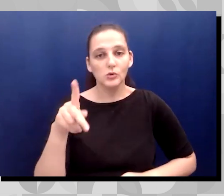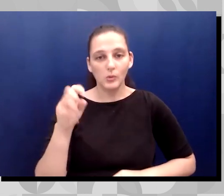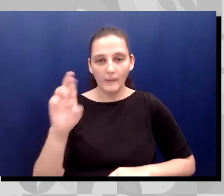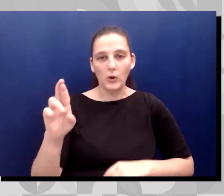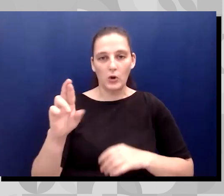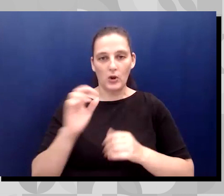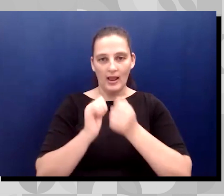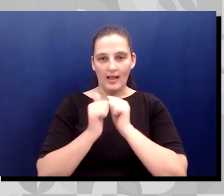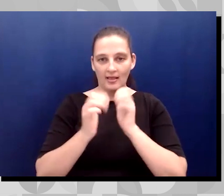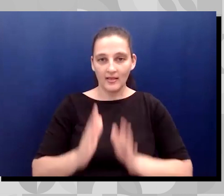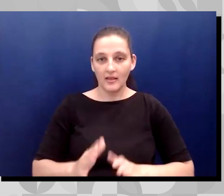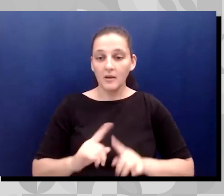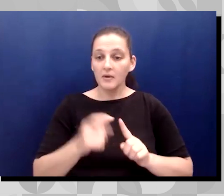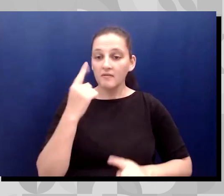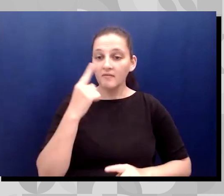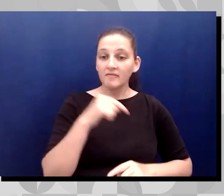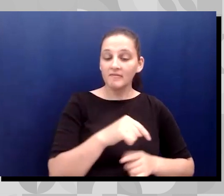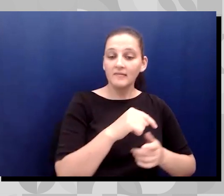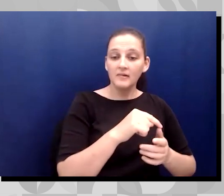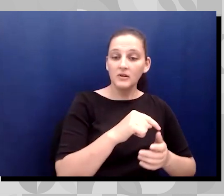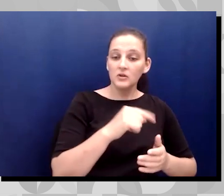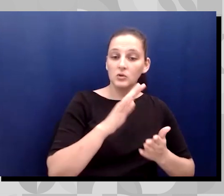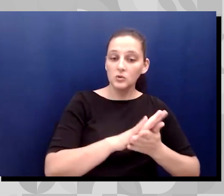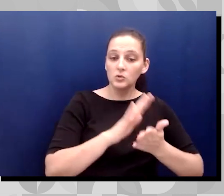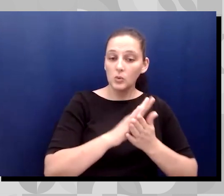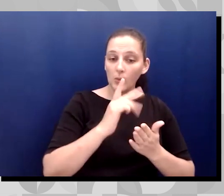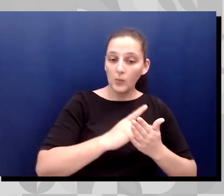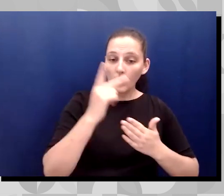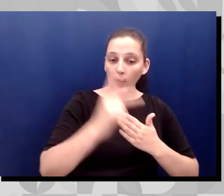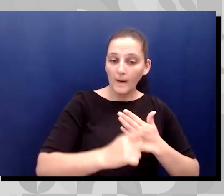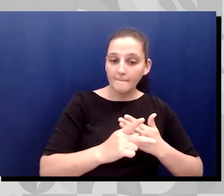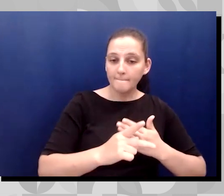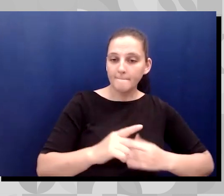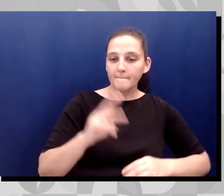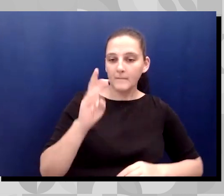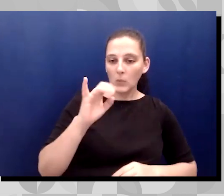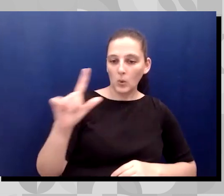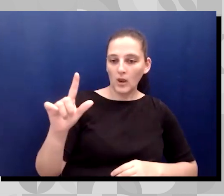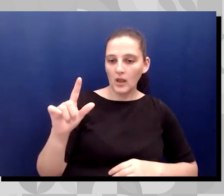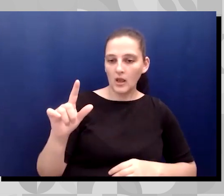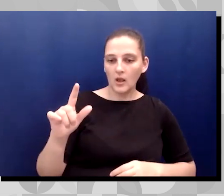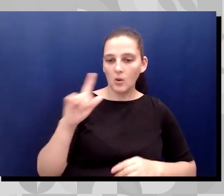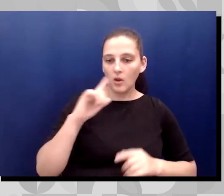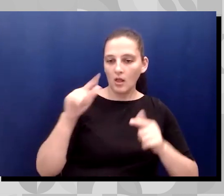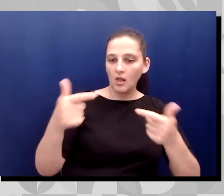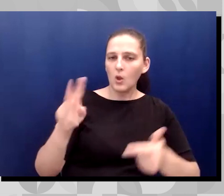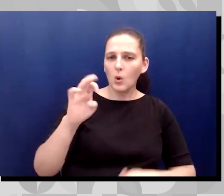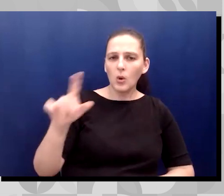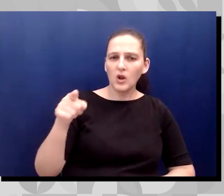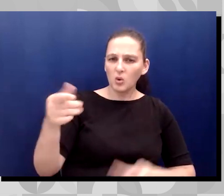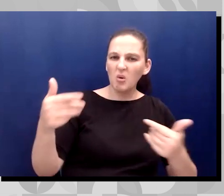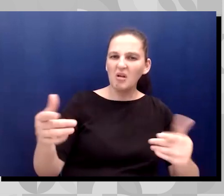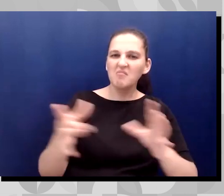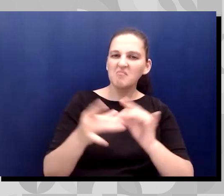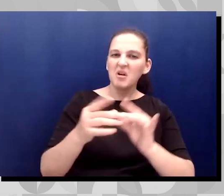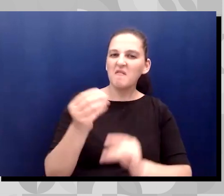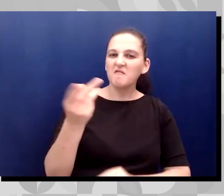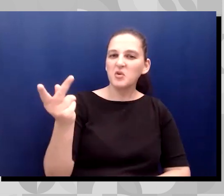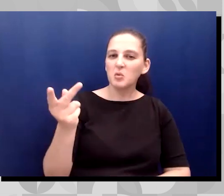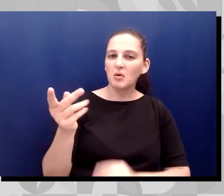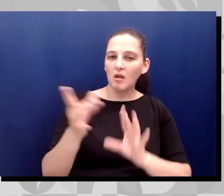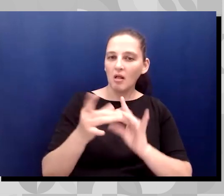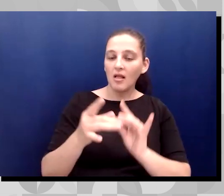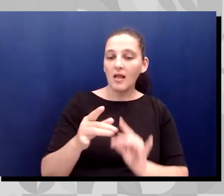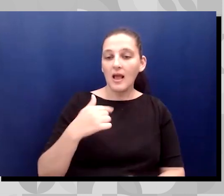school program is Will say a few words. And, um, I'll say to Will, hey